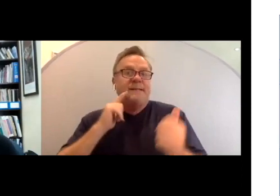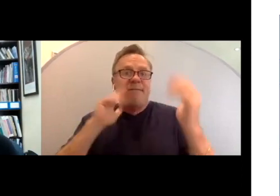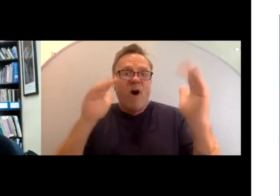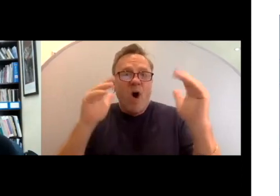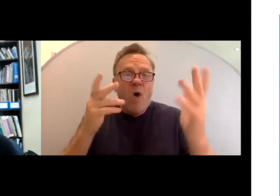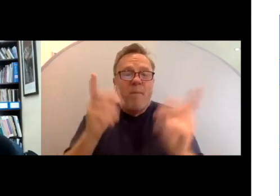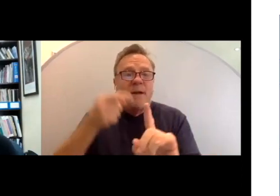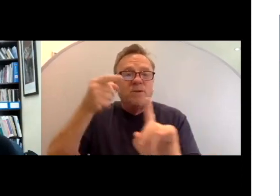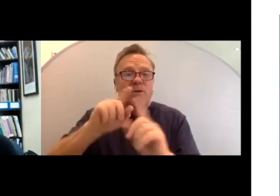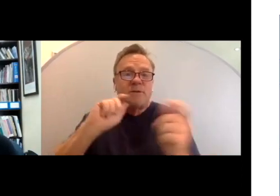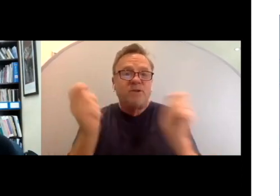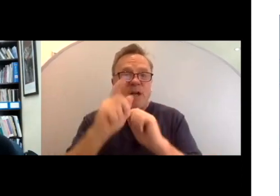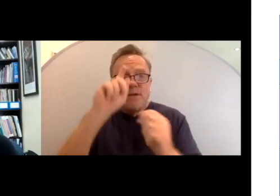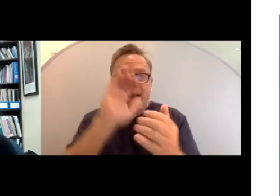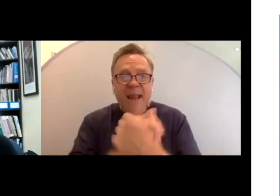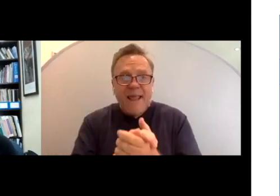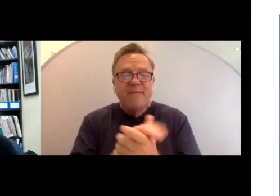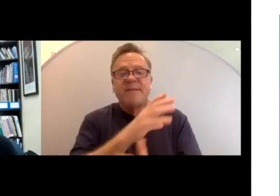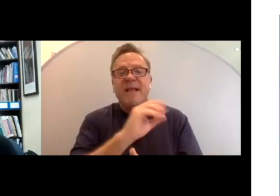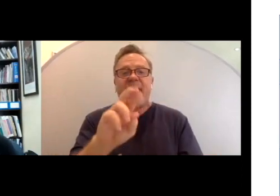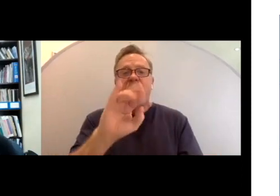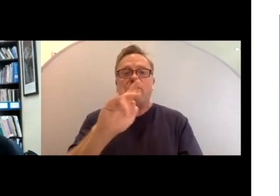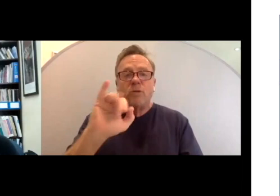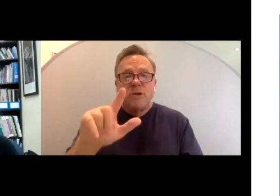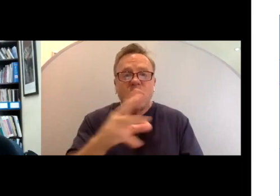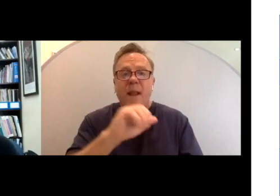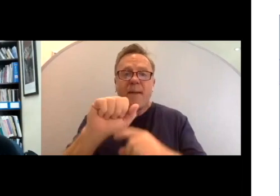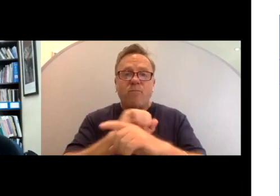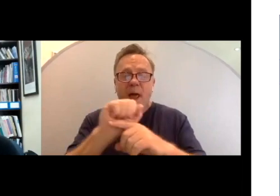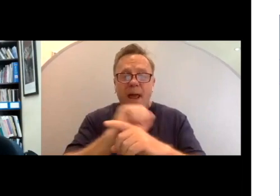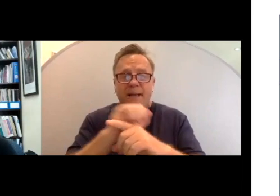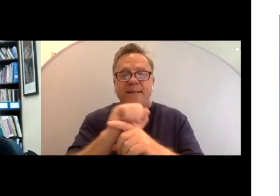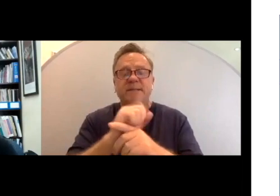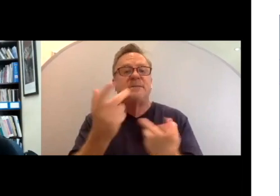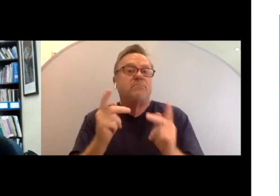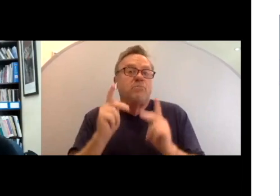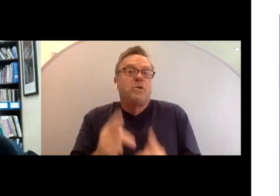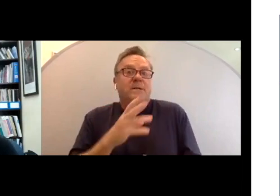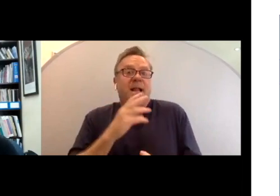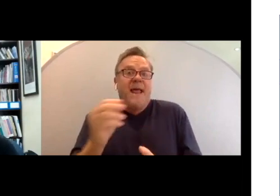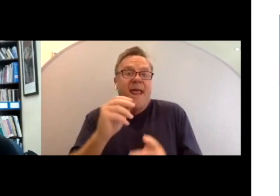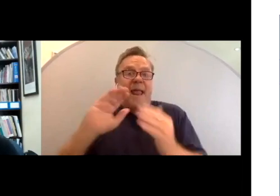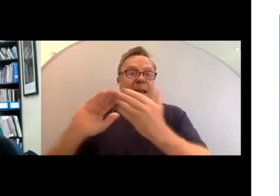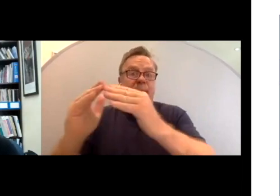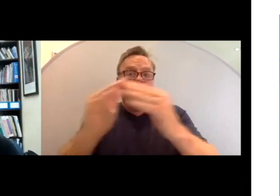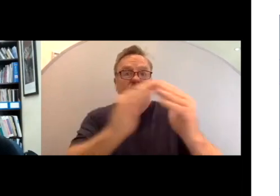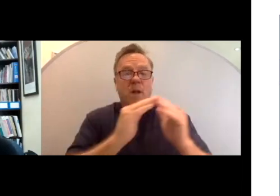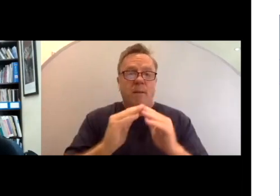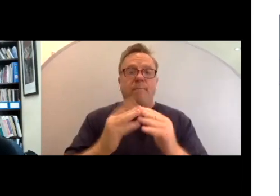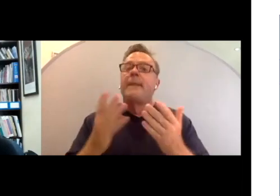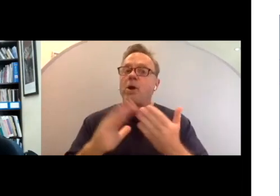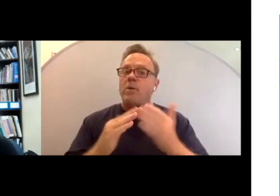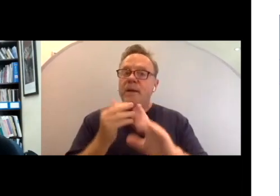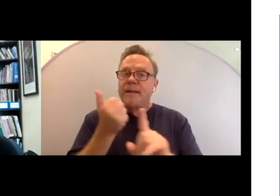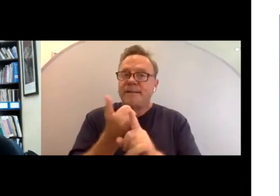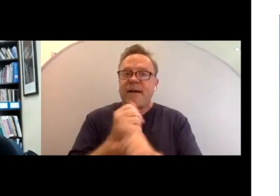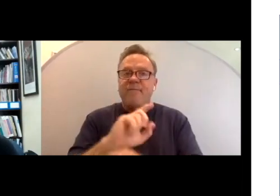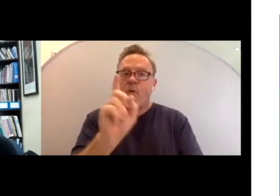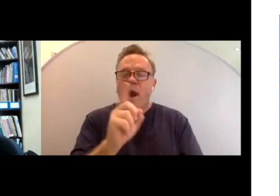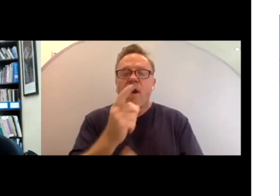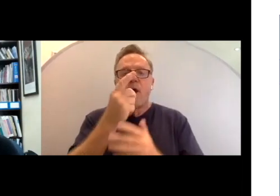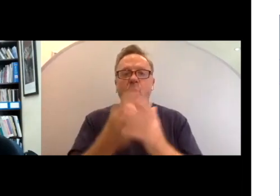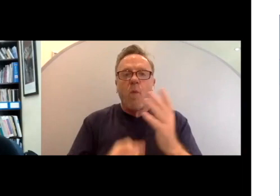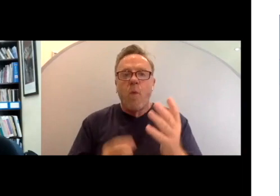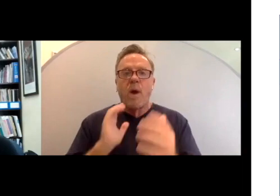changing beliefs. Also ritual and practice, are both personal and communal, community, where and what our